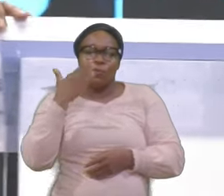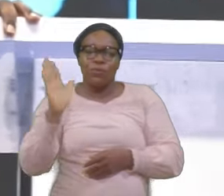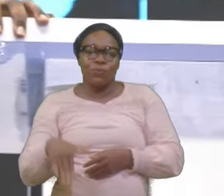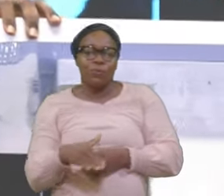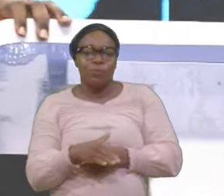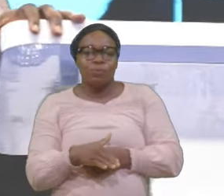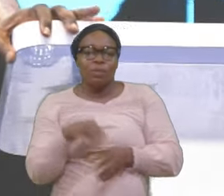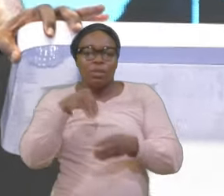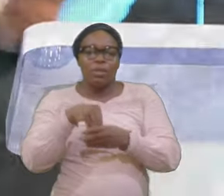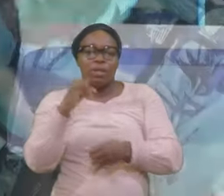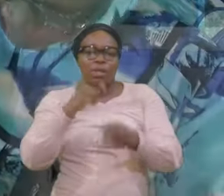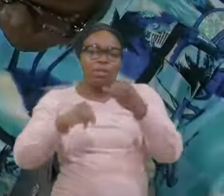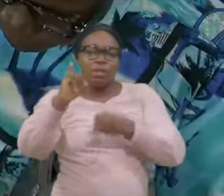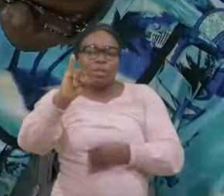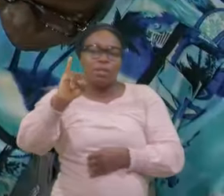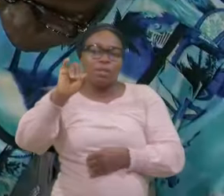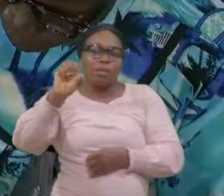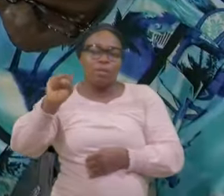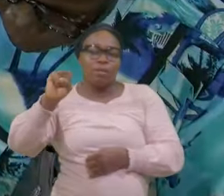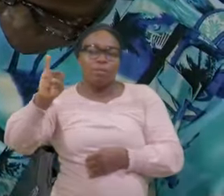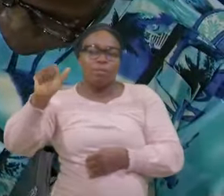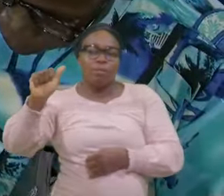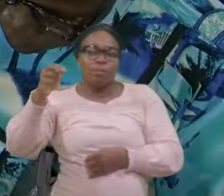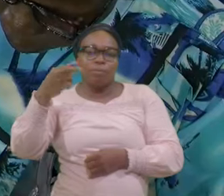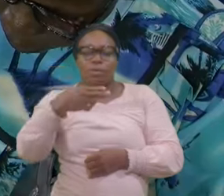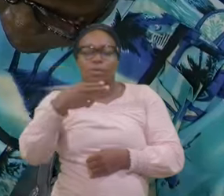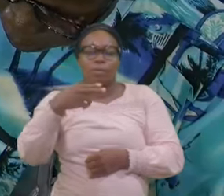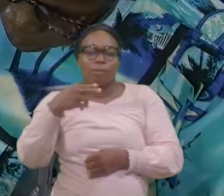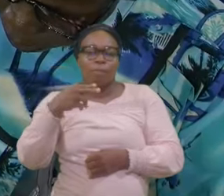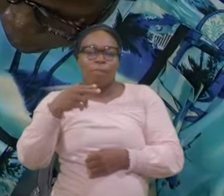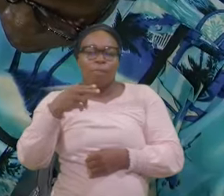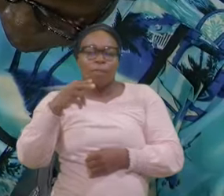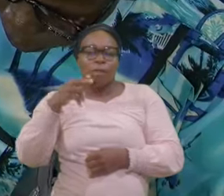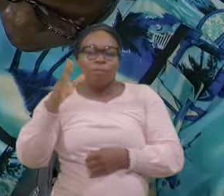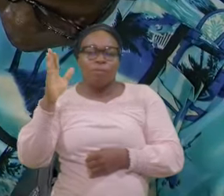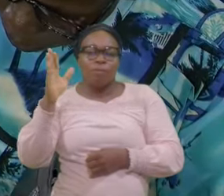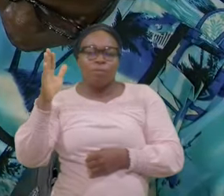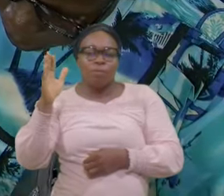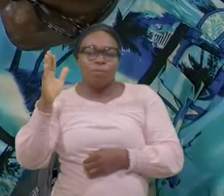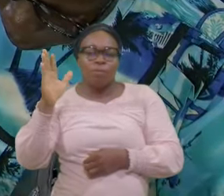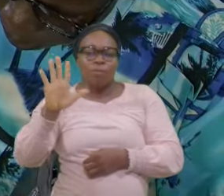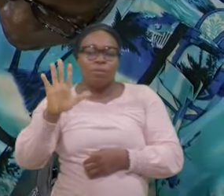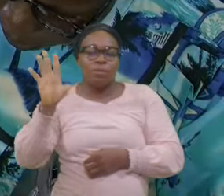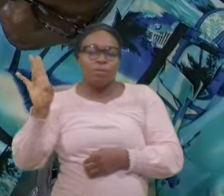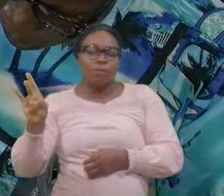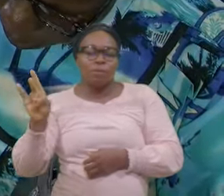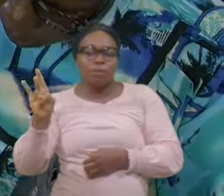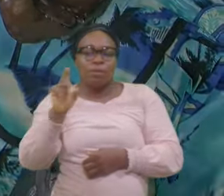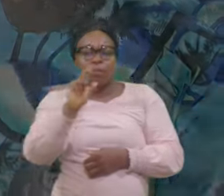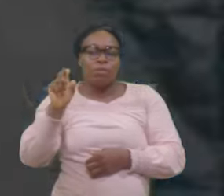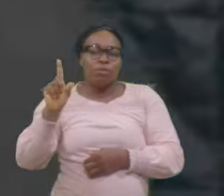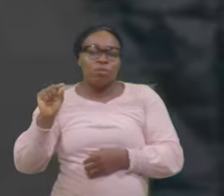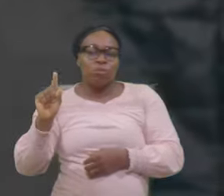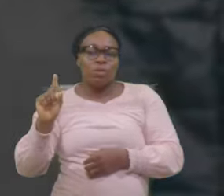Chapter 57 Verse 20 But The wicked Like The troubled See